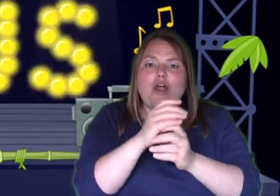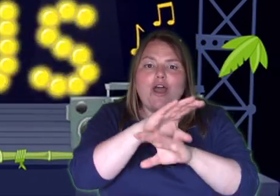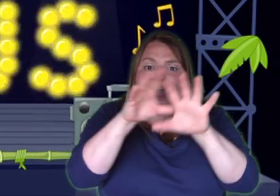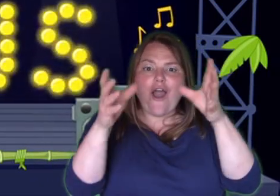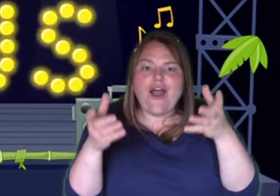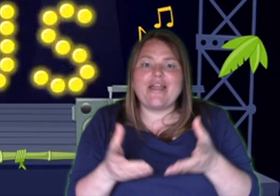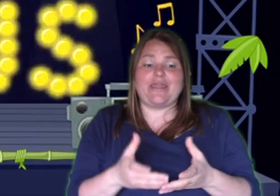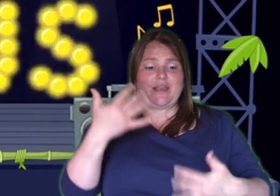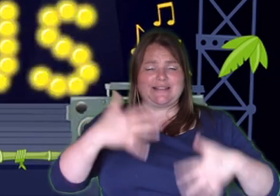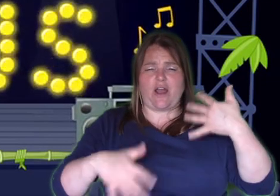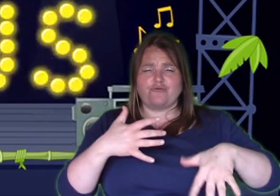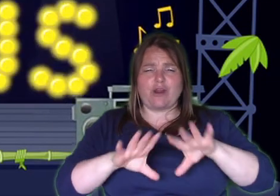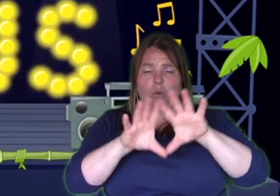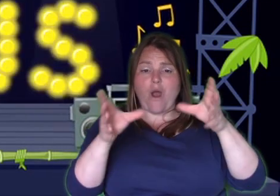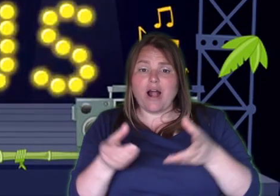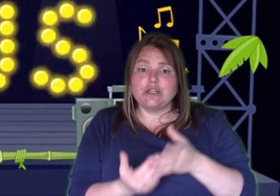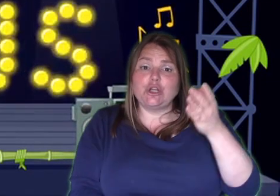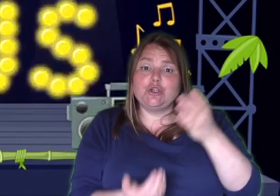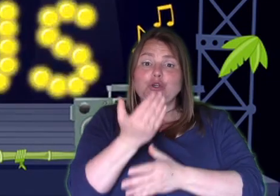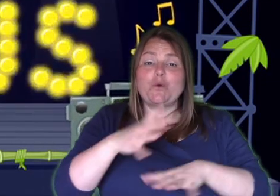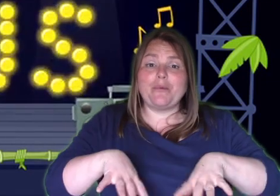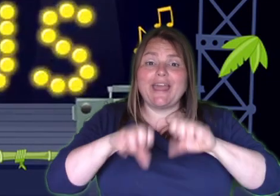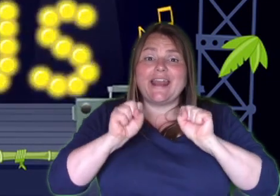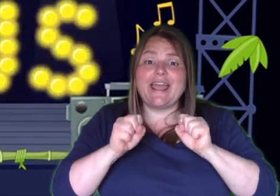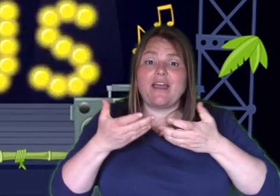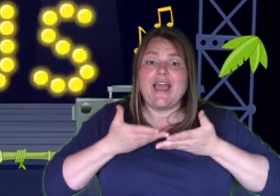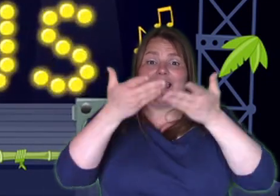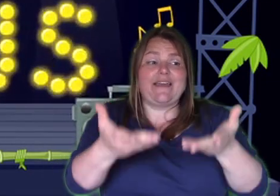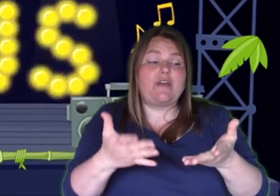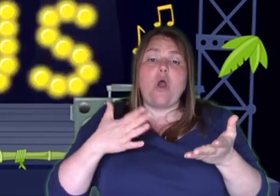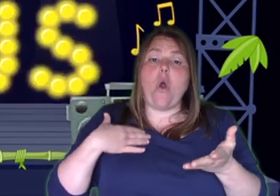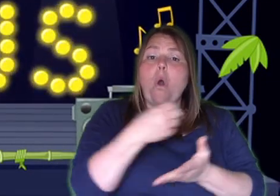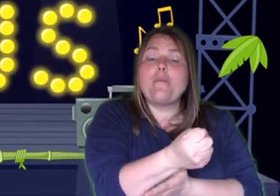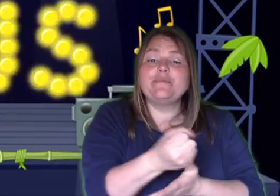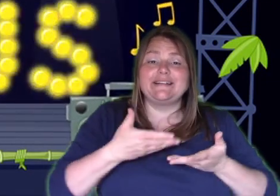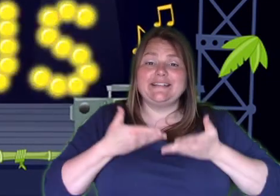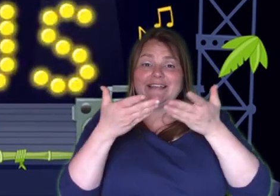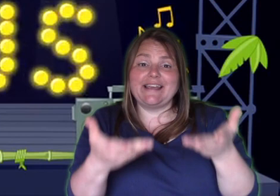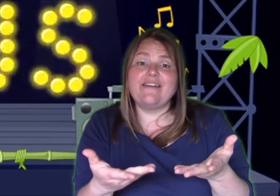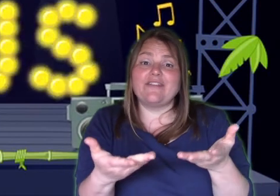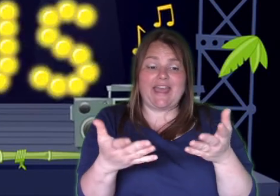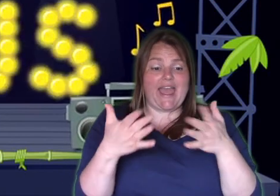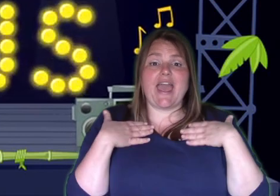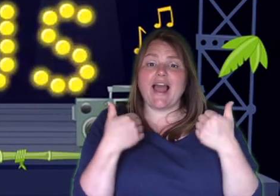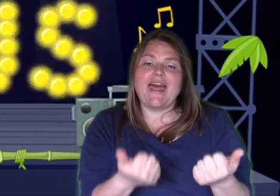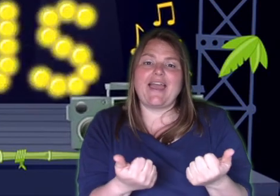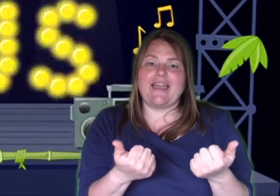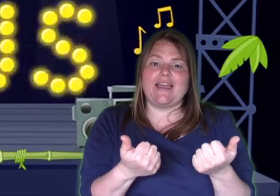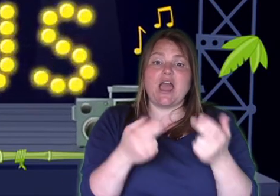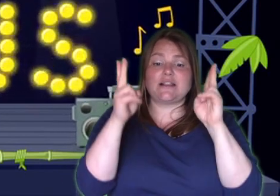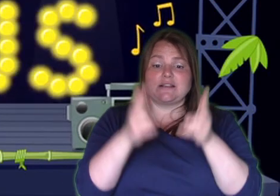new beginning Bringing hope and bringing healing Bringing Died for all but rose down living Great